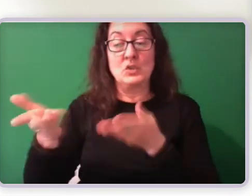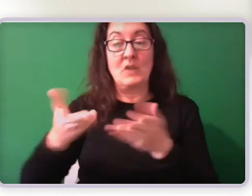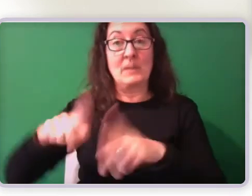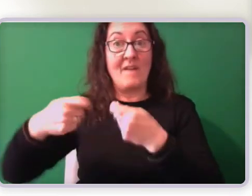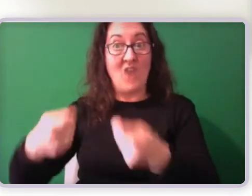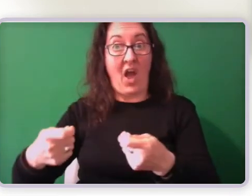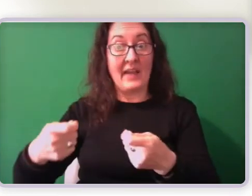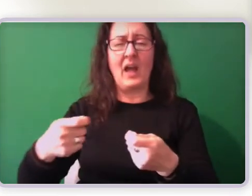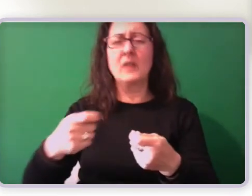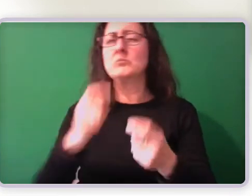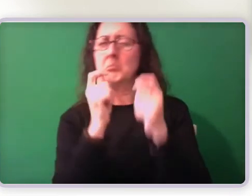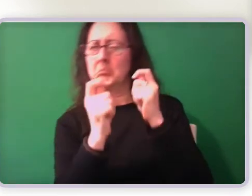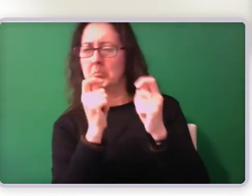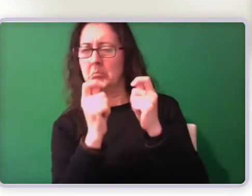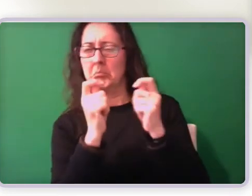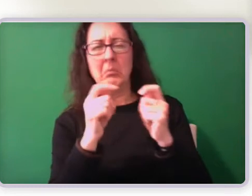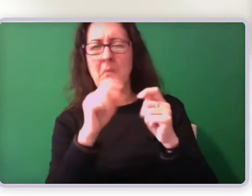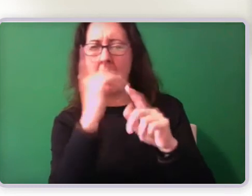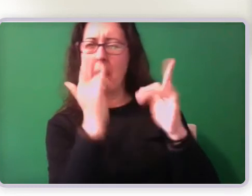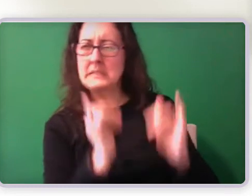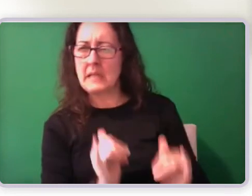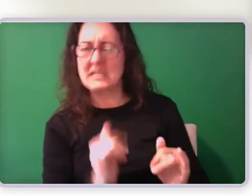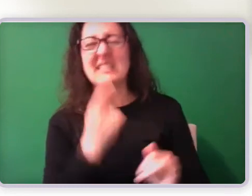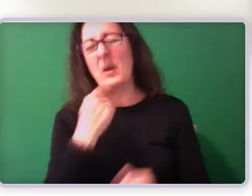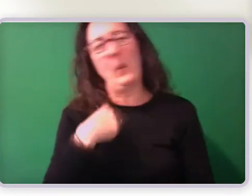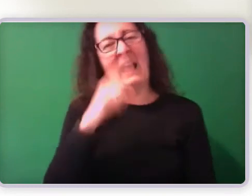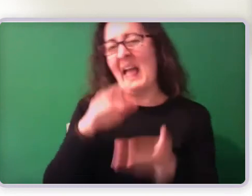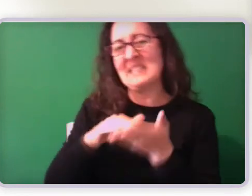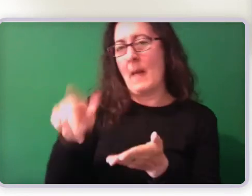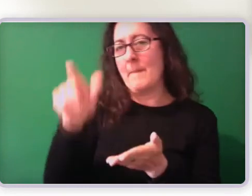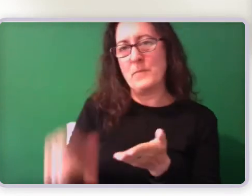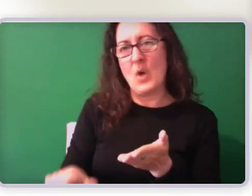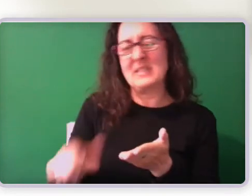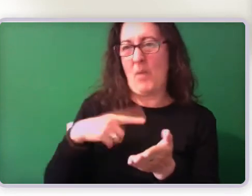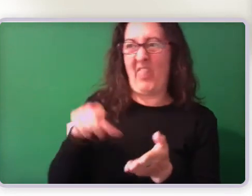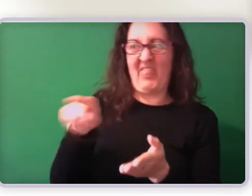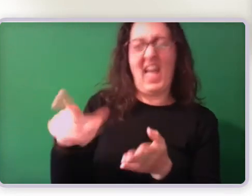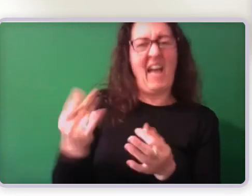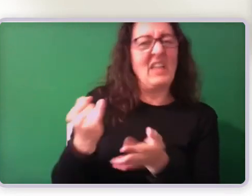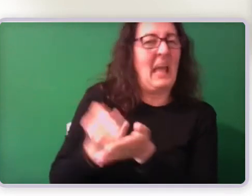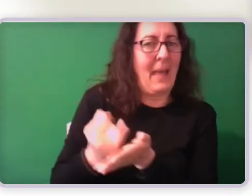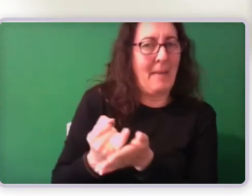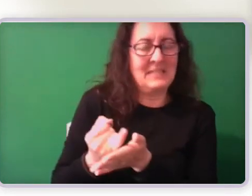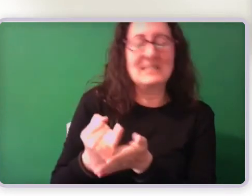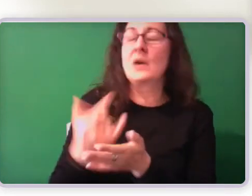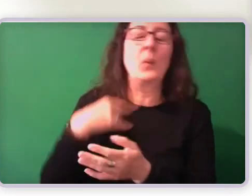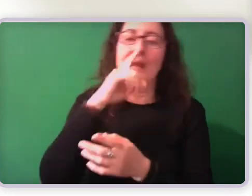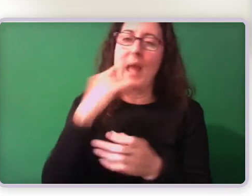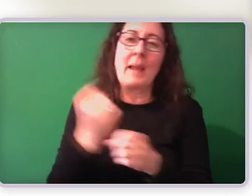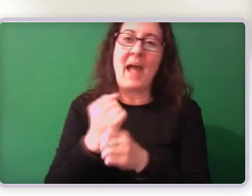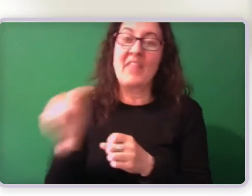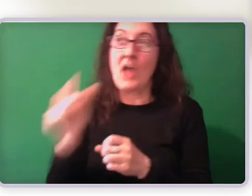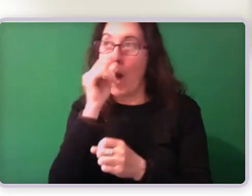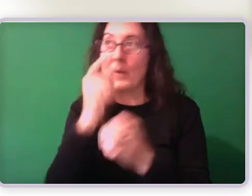assist this person because of their impairment, we're not going to be able to do anything to make their chance of finding work better. They